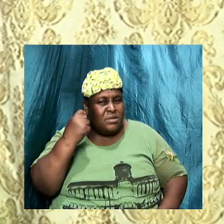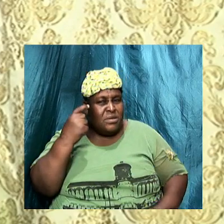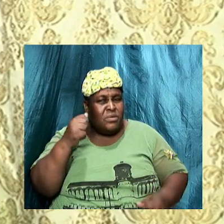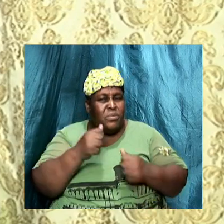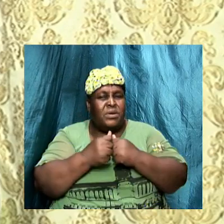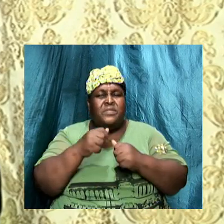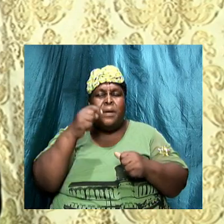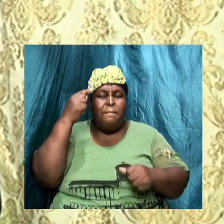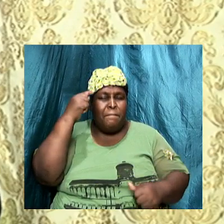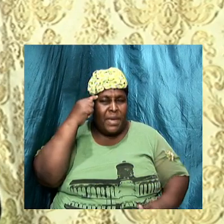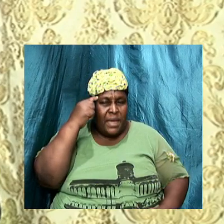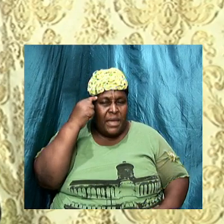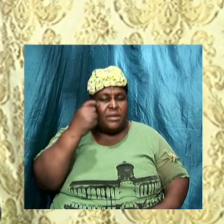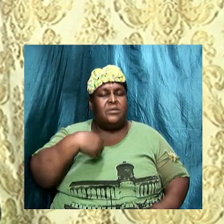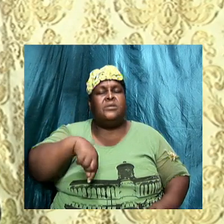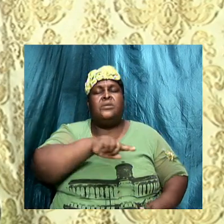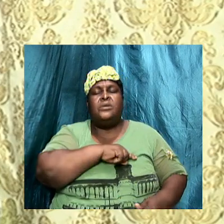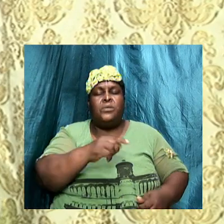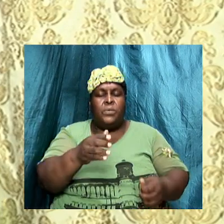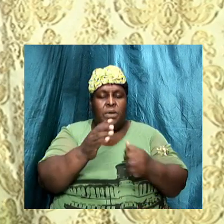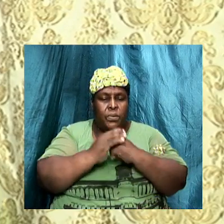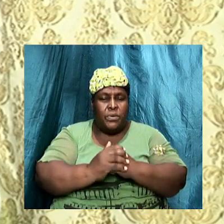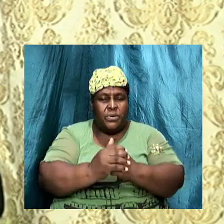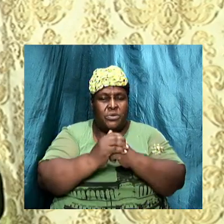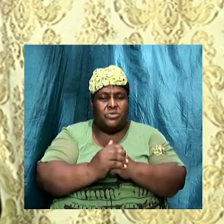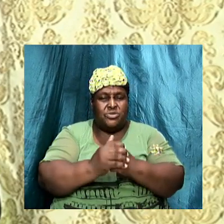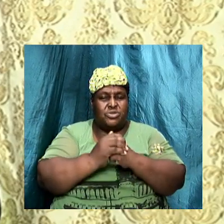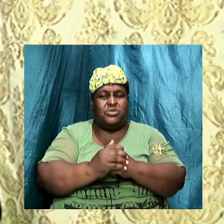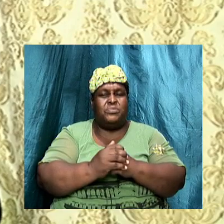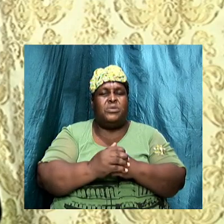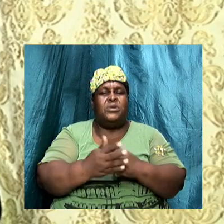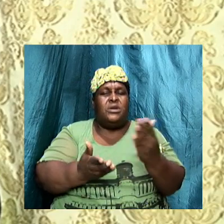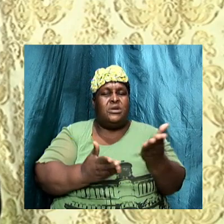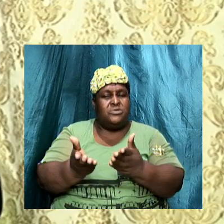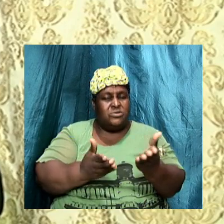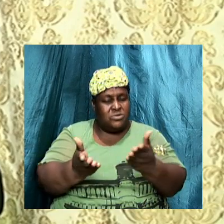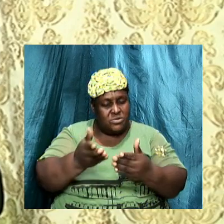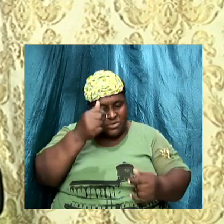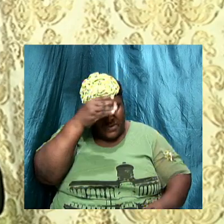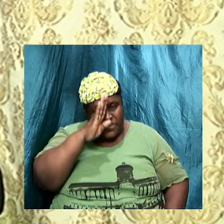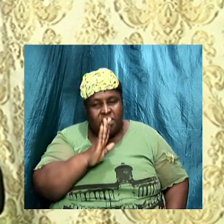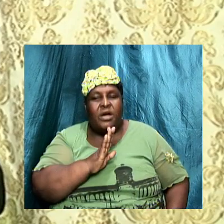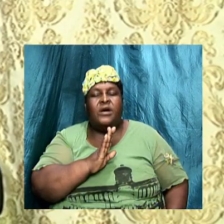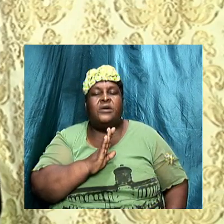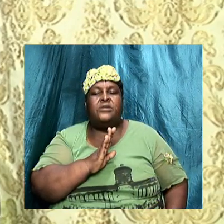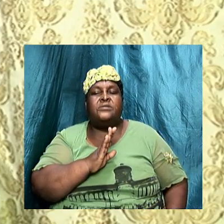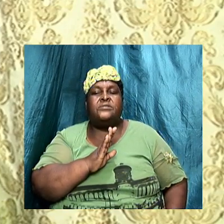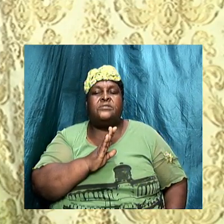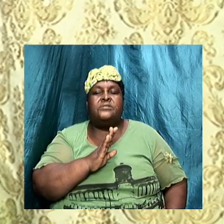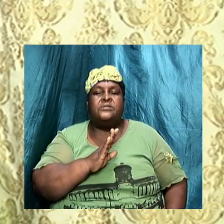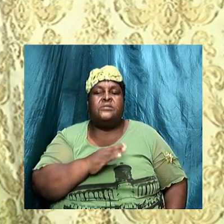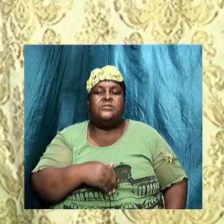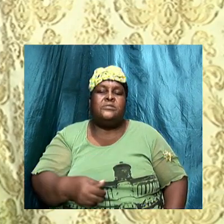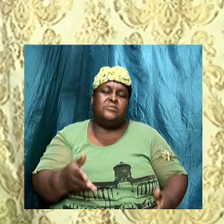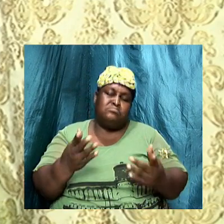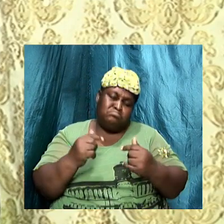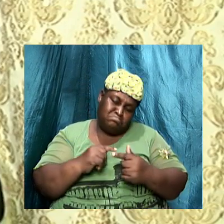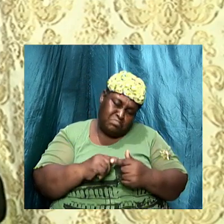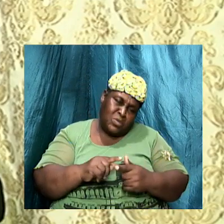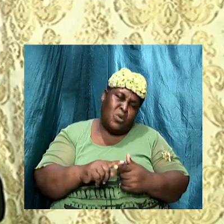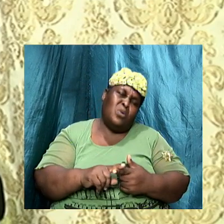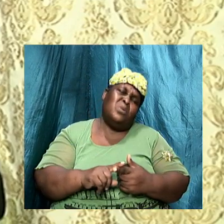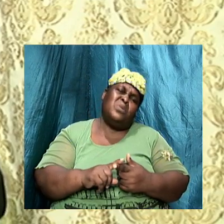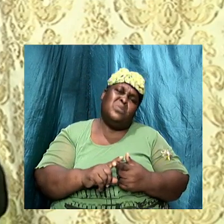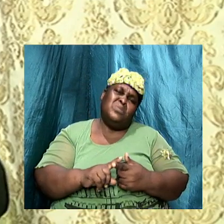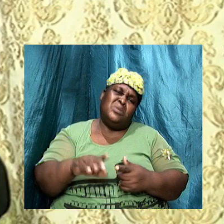mind. It's within the mind that we worship God. And it's in the mind that we come to the conclusion that we